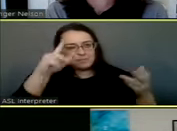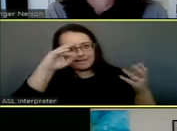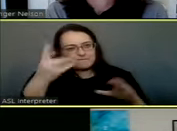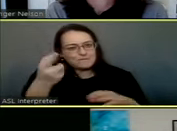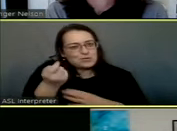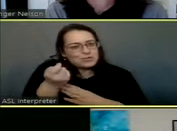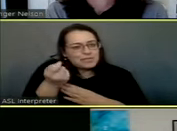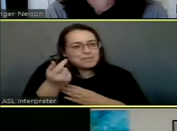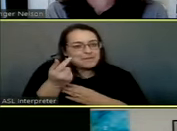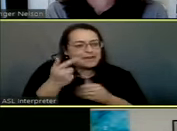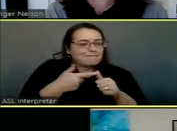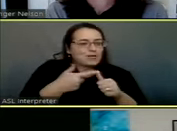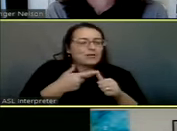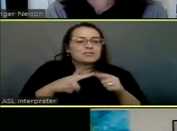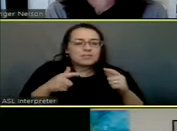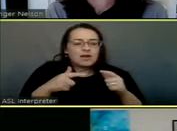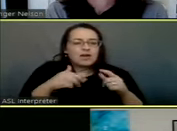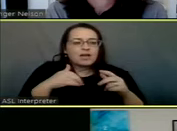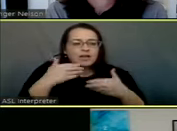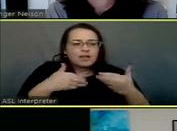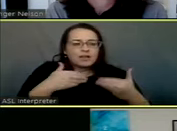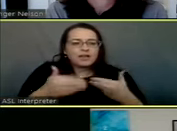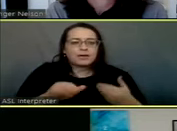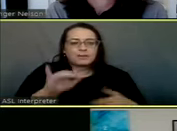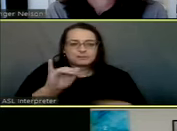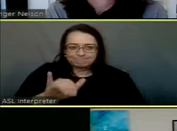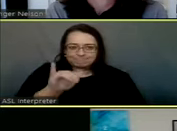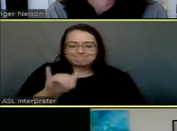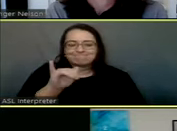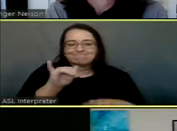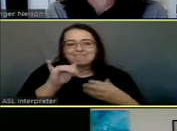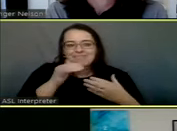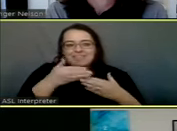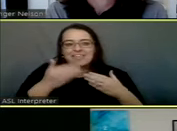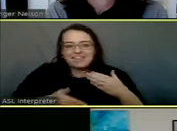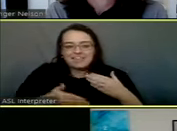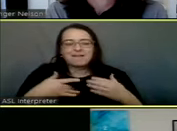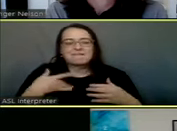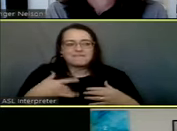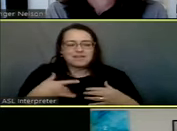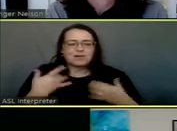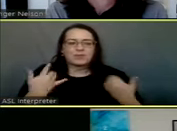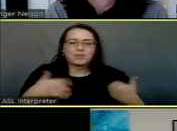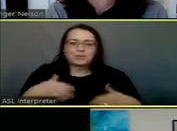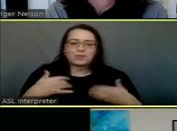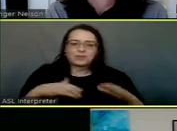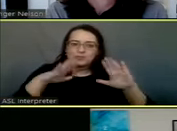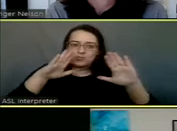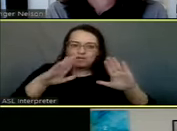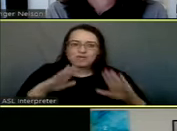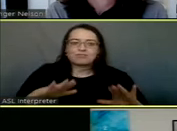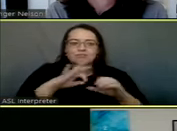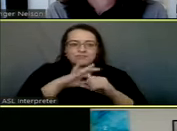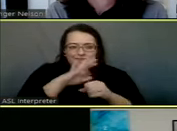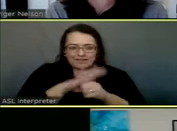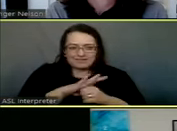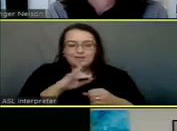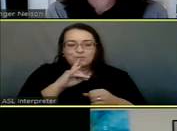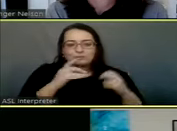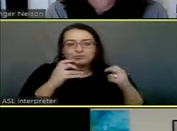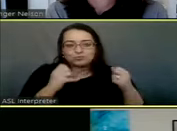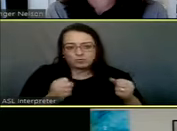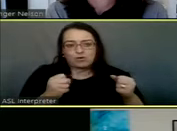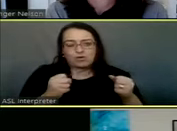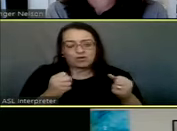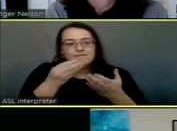But the end result was it was very comforting to find out that we are in an incredibly strong